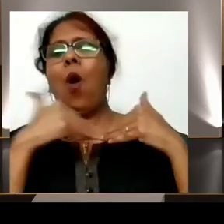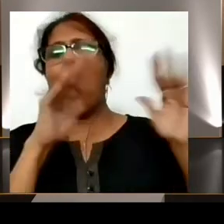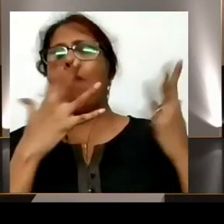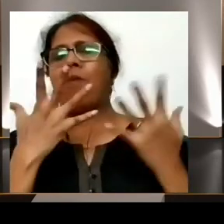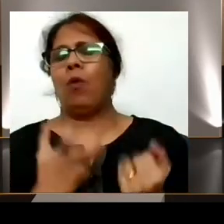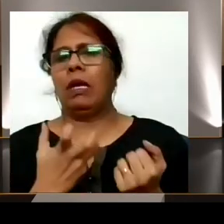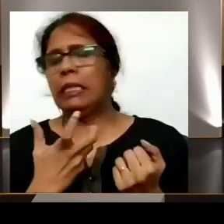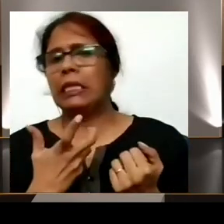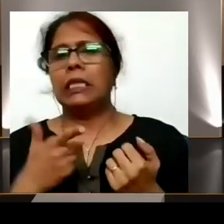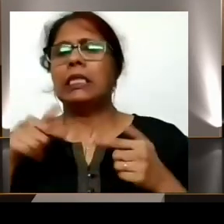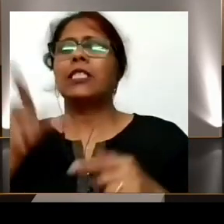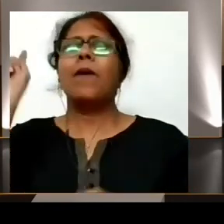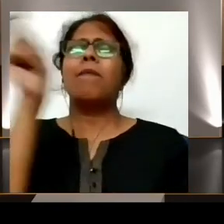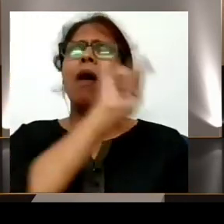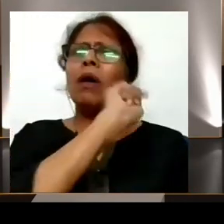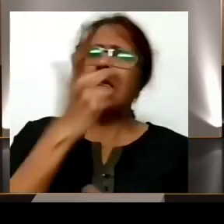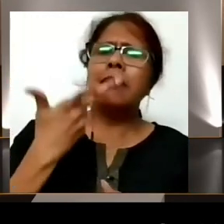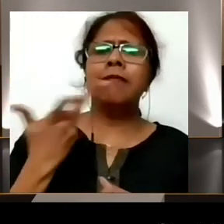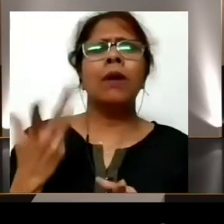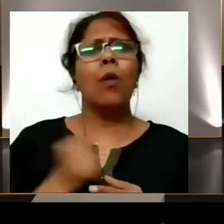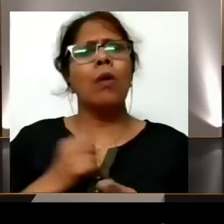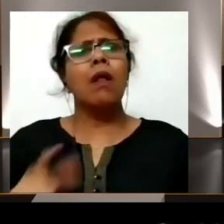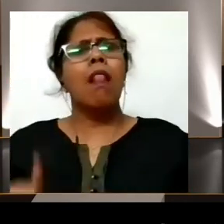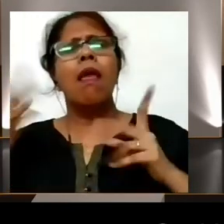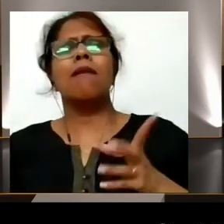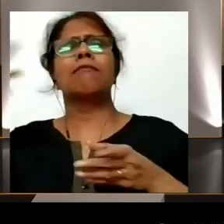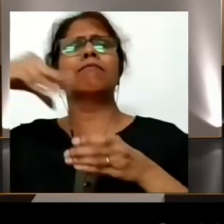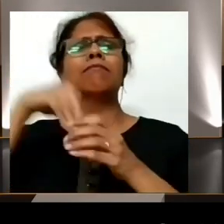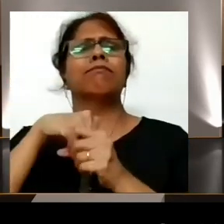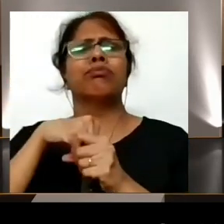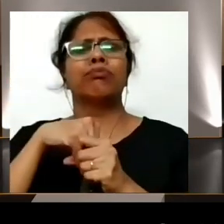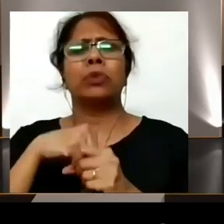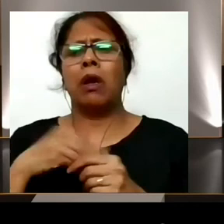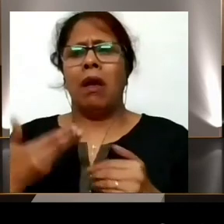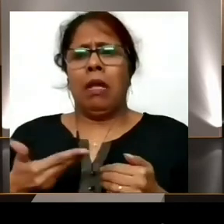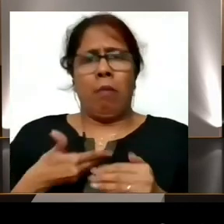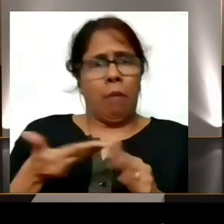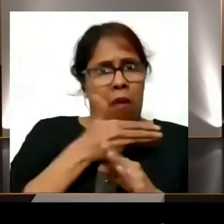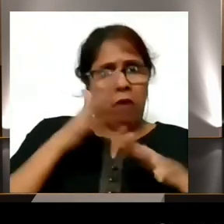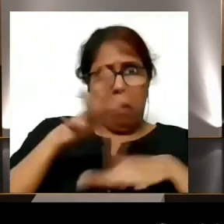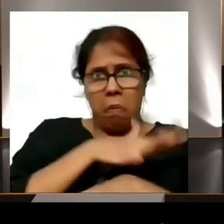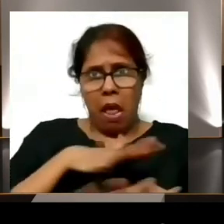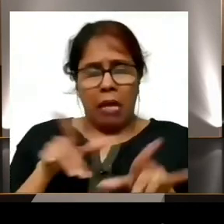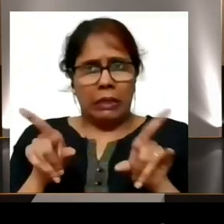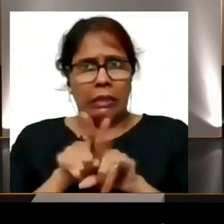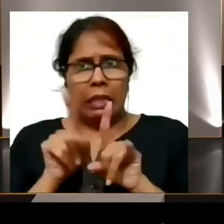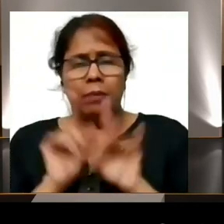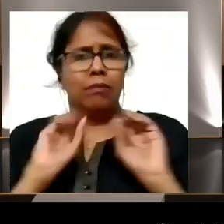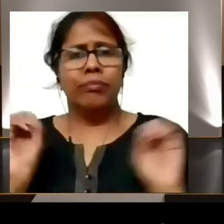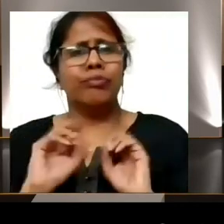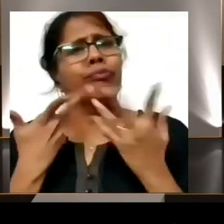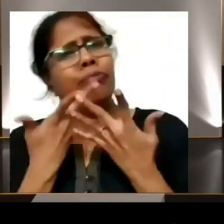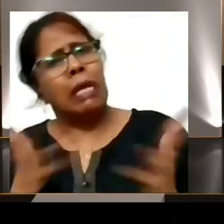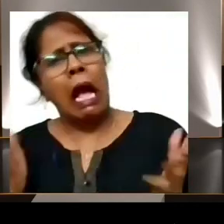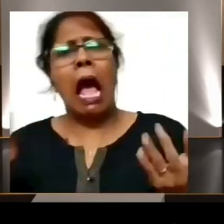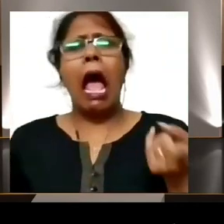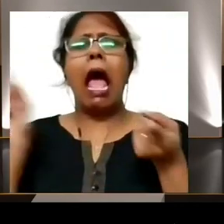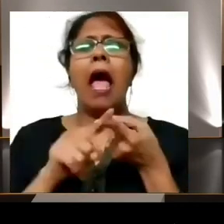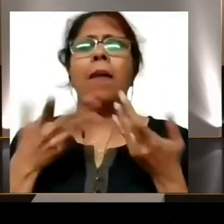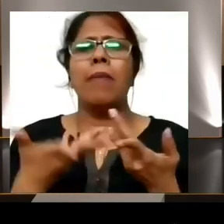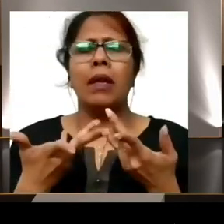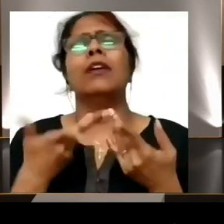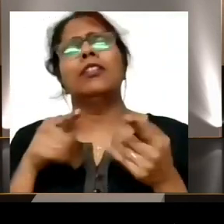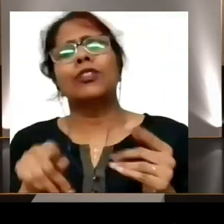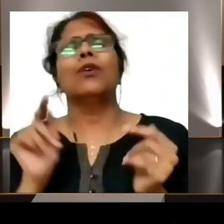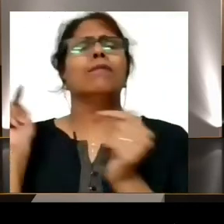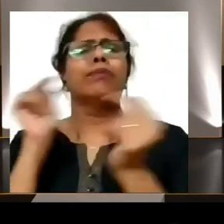my life, knowingly or unknowingly. So this is when I have, I keep on participating multiple tournaments, uh,